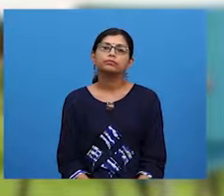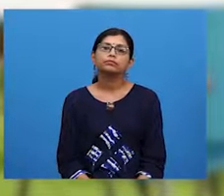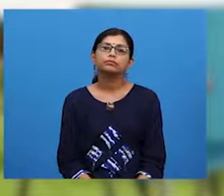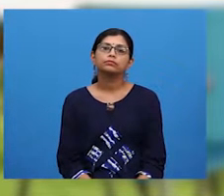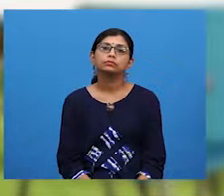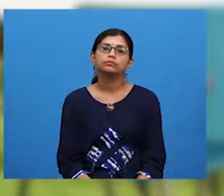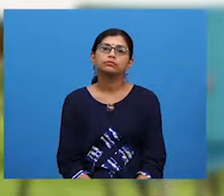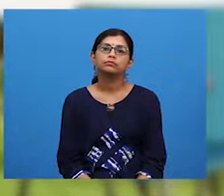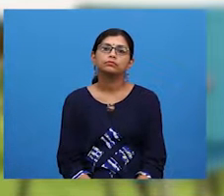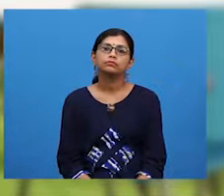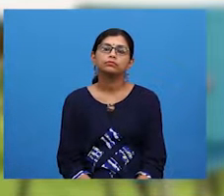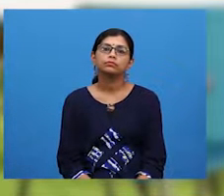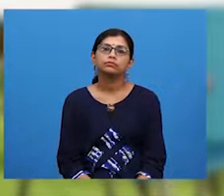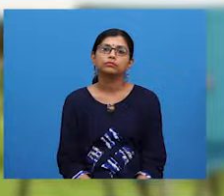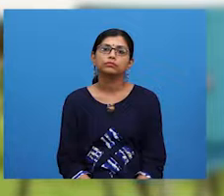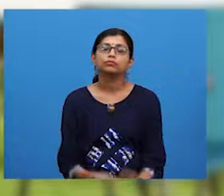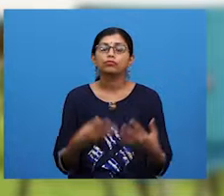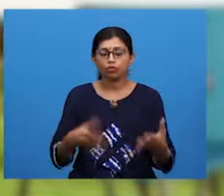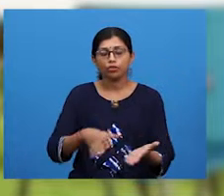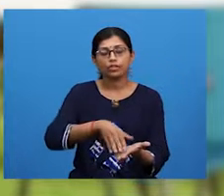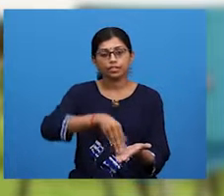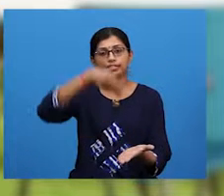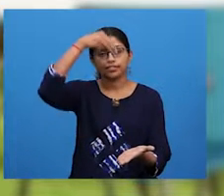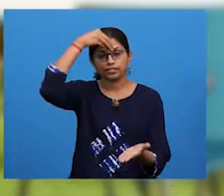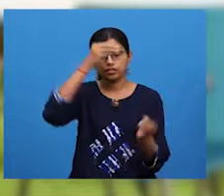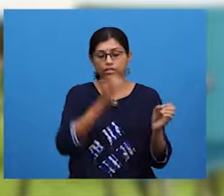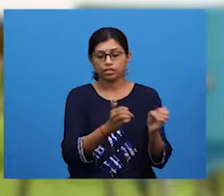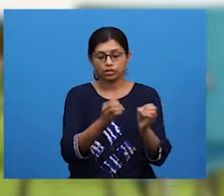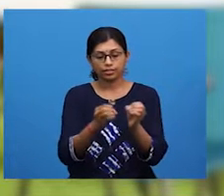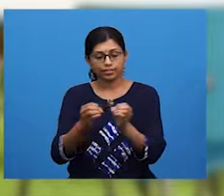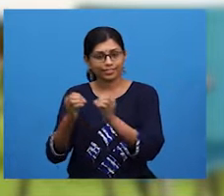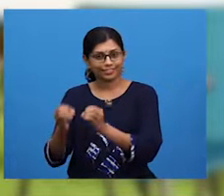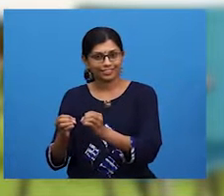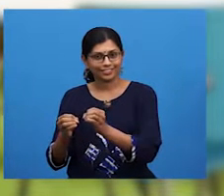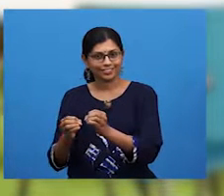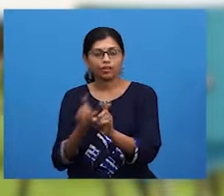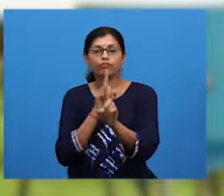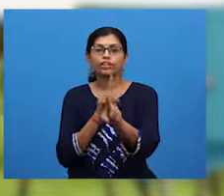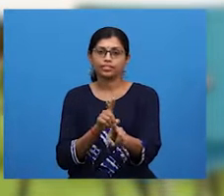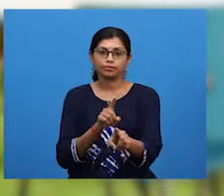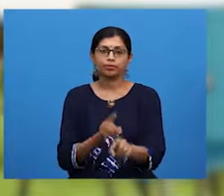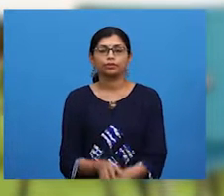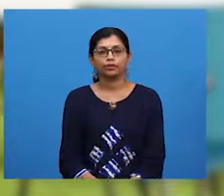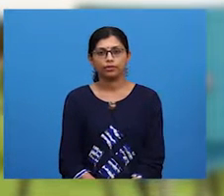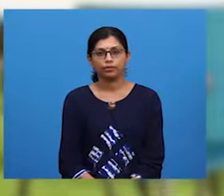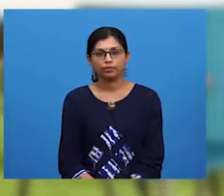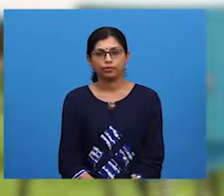We have also learnt the organisation of a response essay.